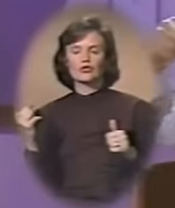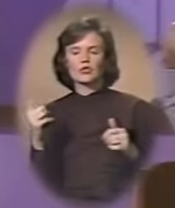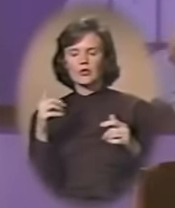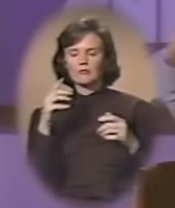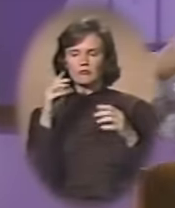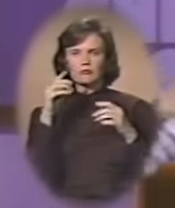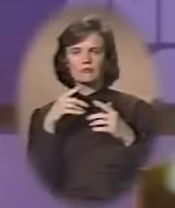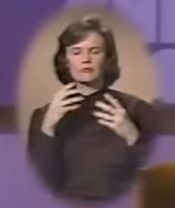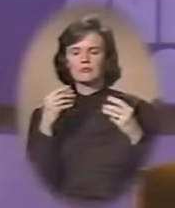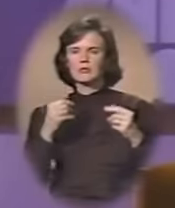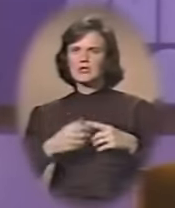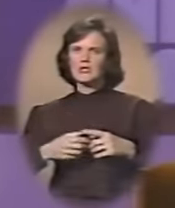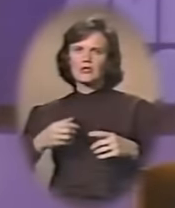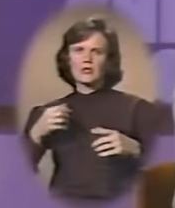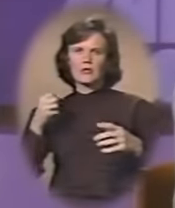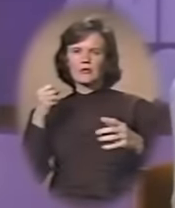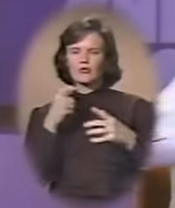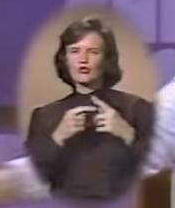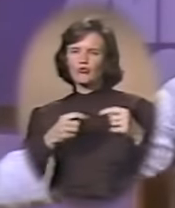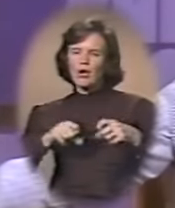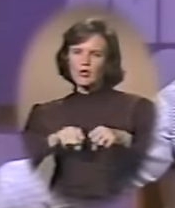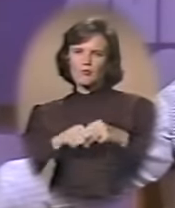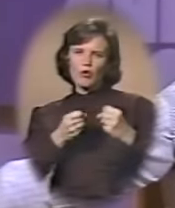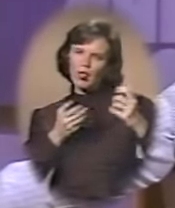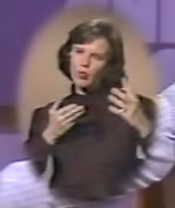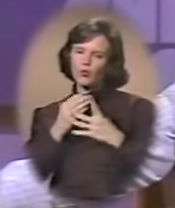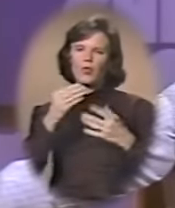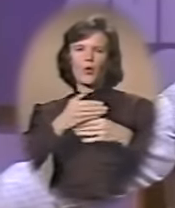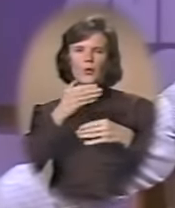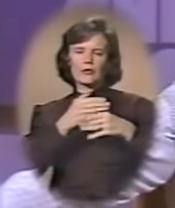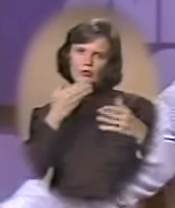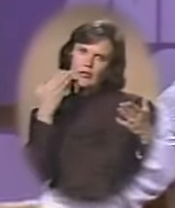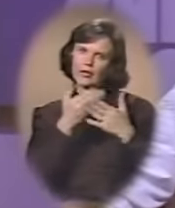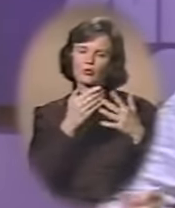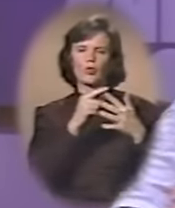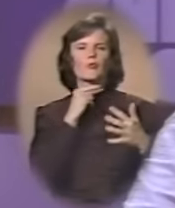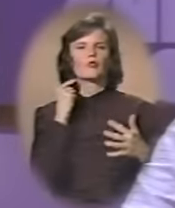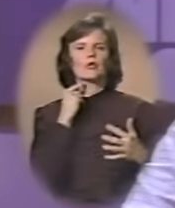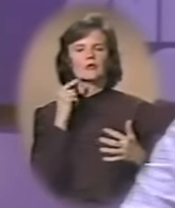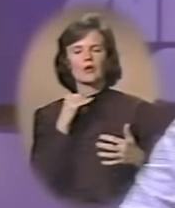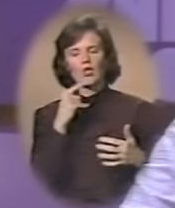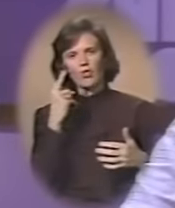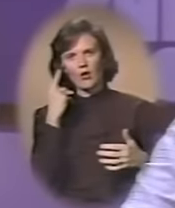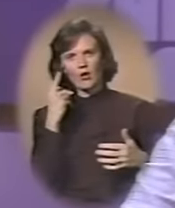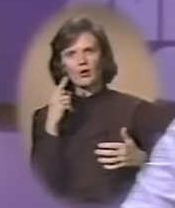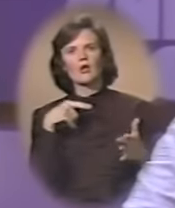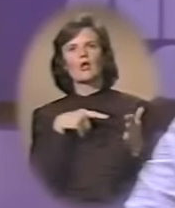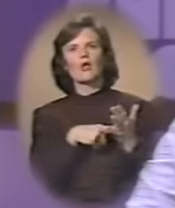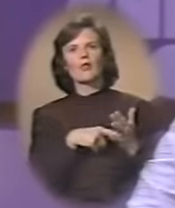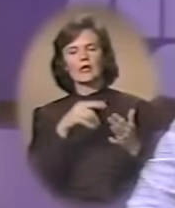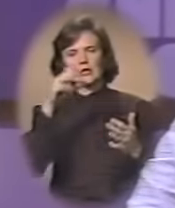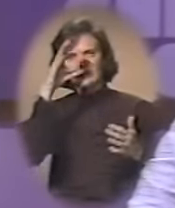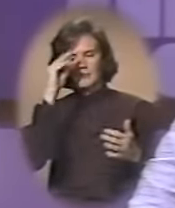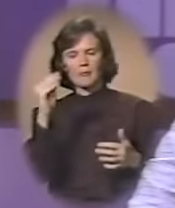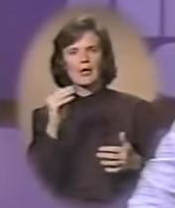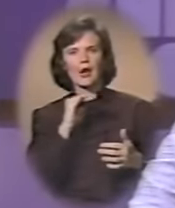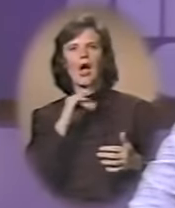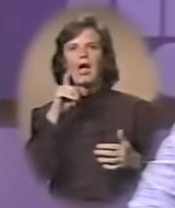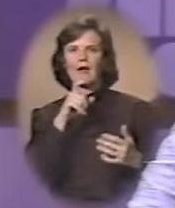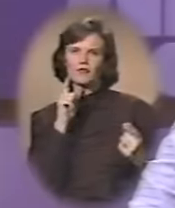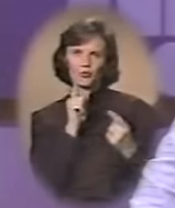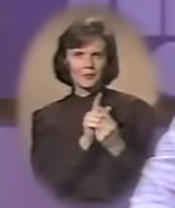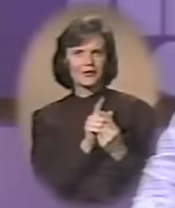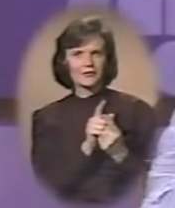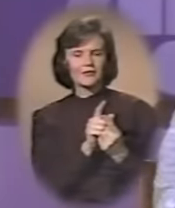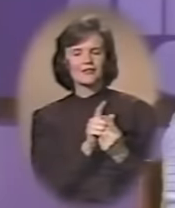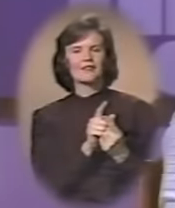of that shot and hit to that one and tried to break through the window to get to him. And I thought, this man I've got to